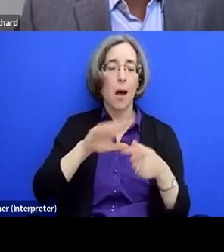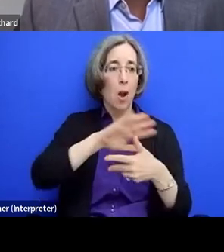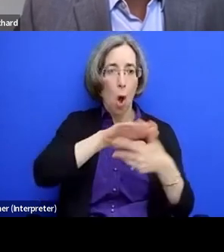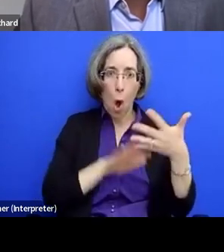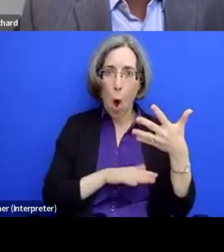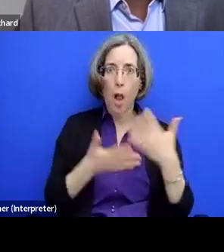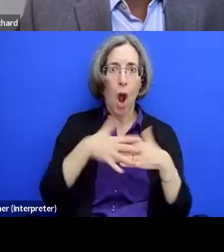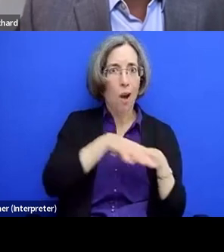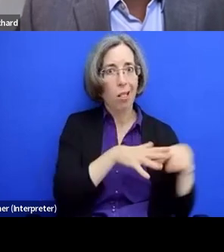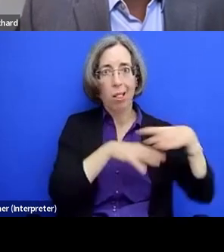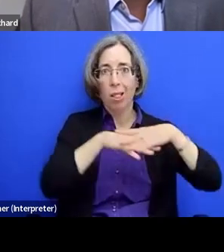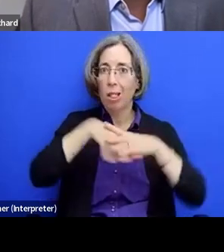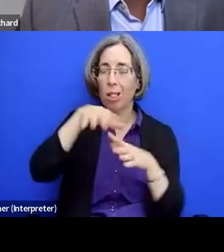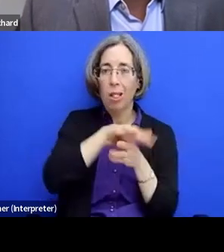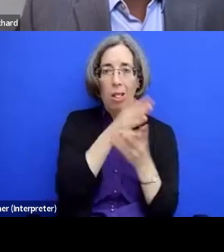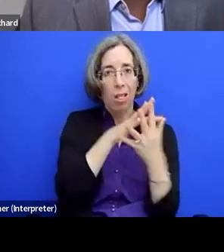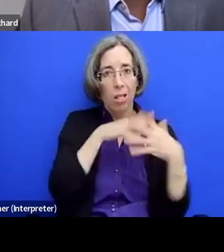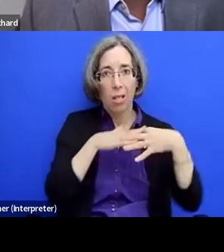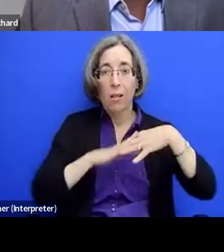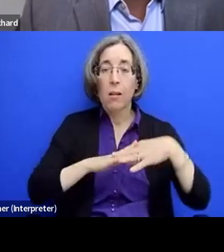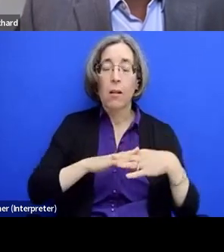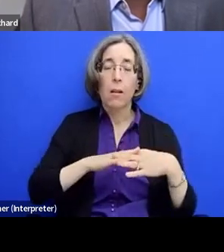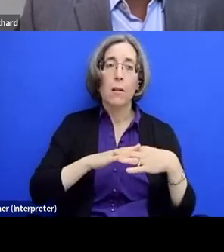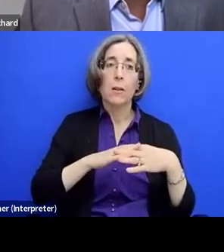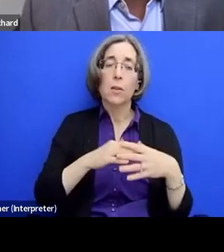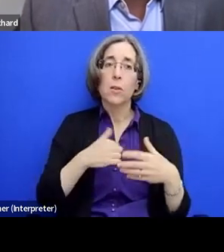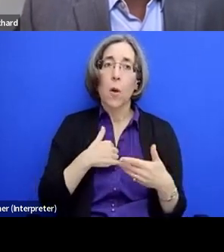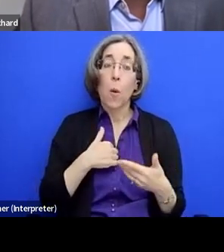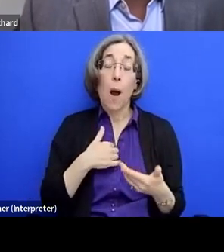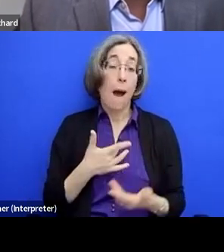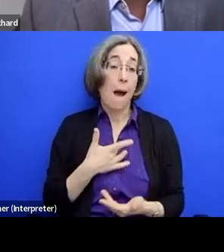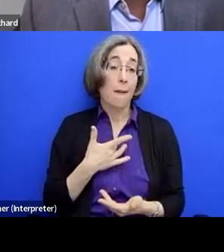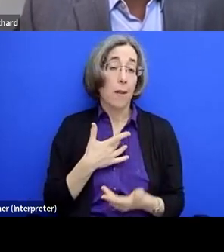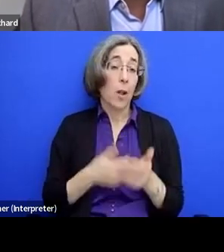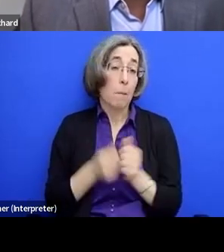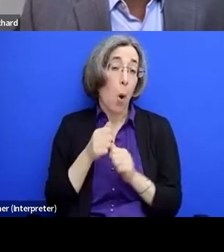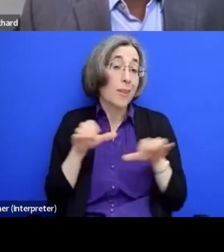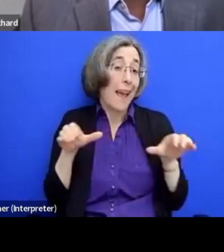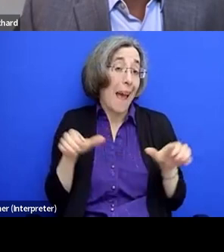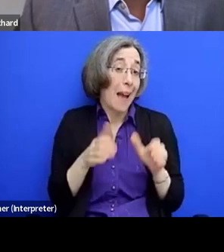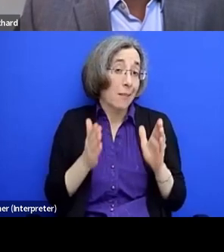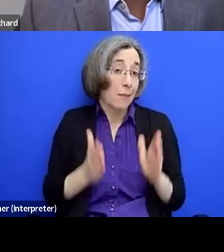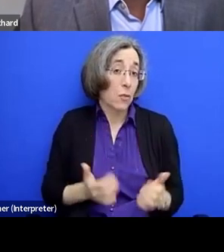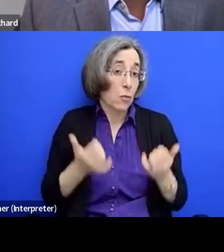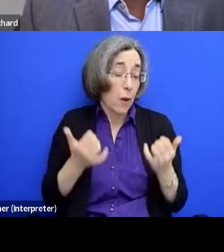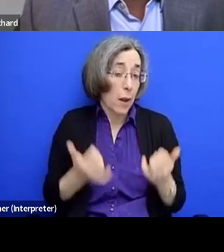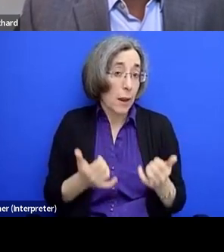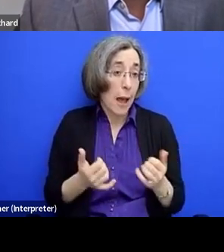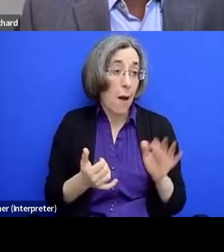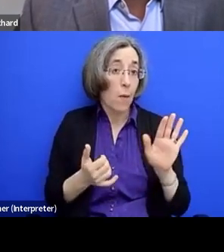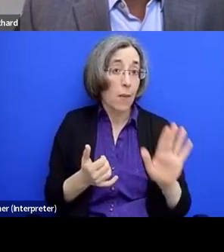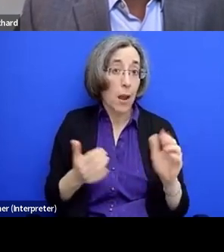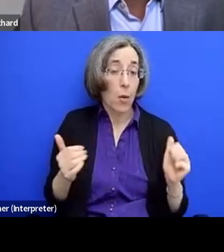I would say that, you know, the, the current position of most activists is to treat